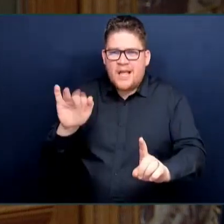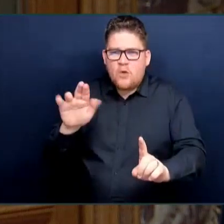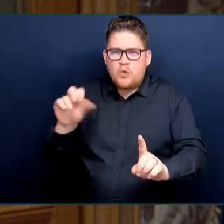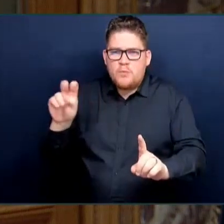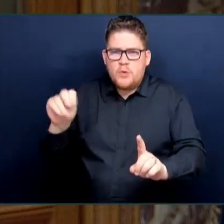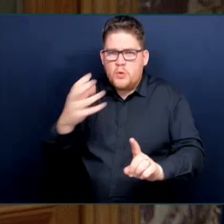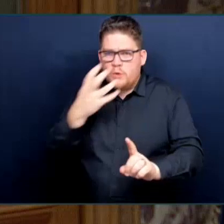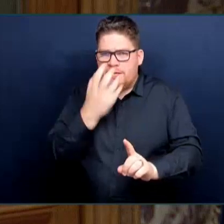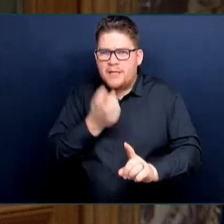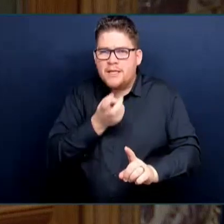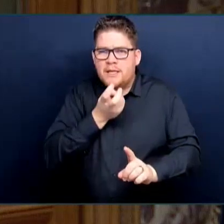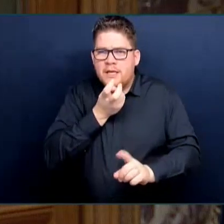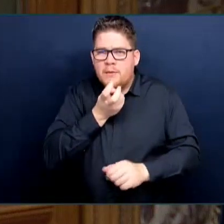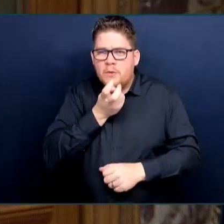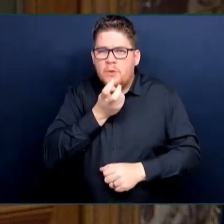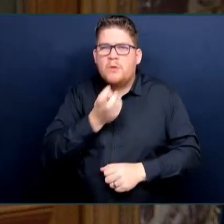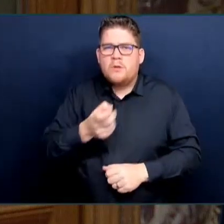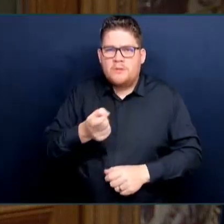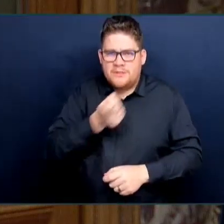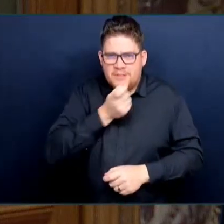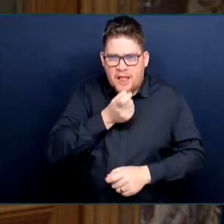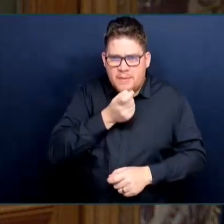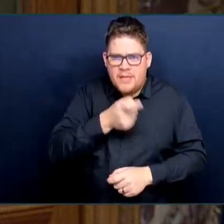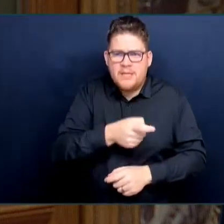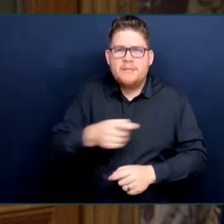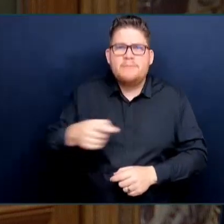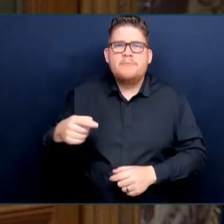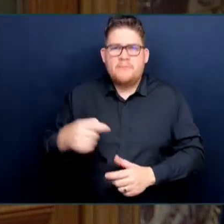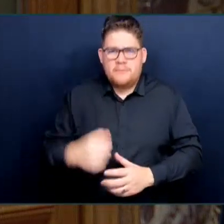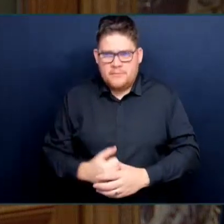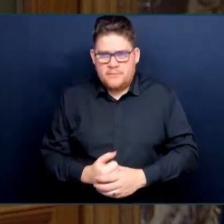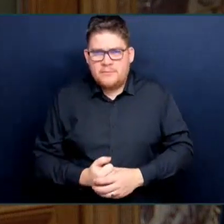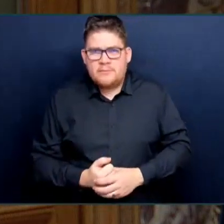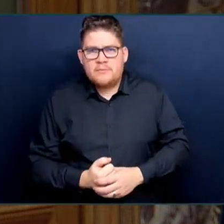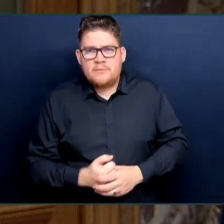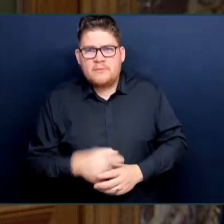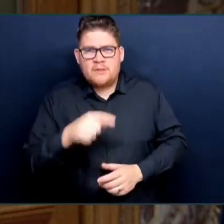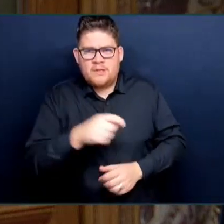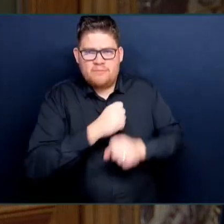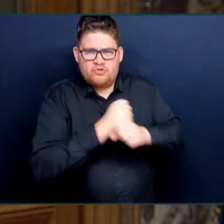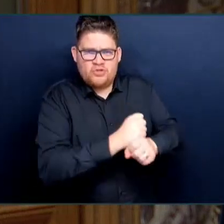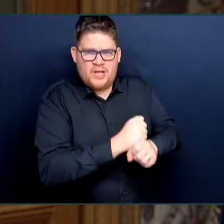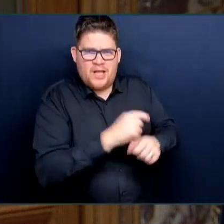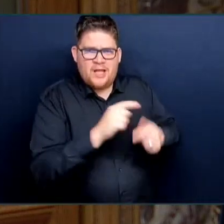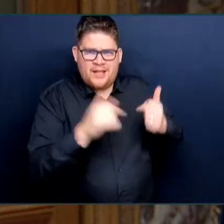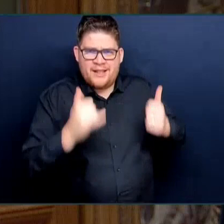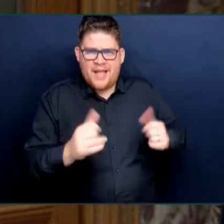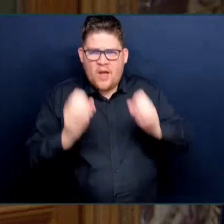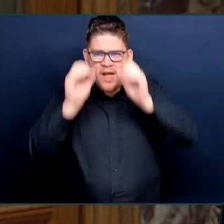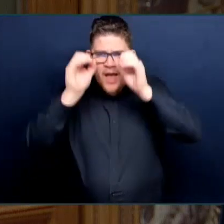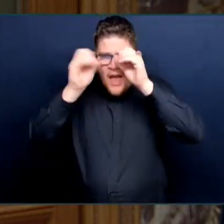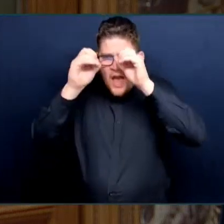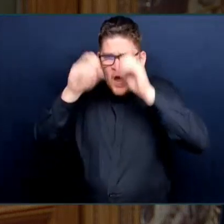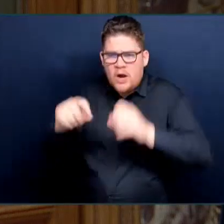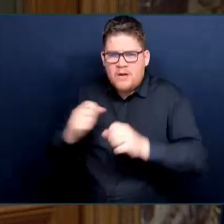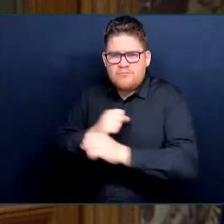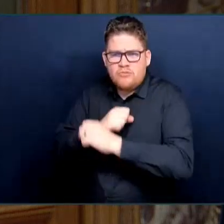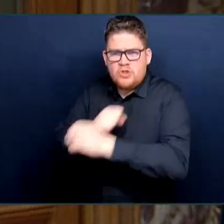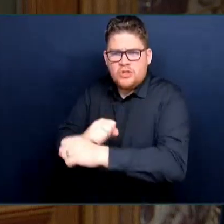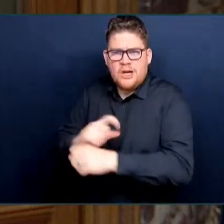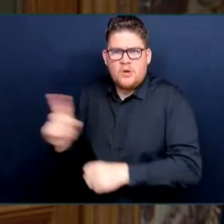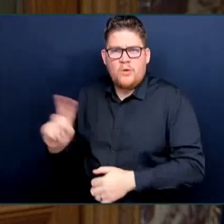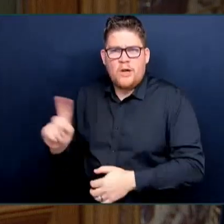member. Honourable Speaker, my question for you is to the Premier. When will he commit to implementing